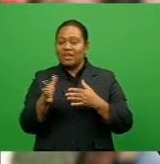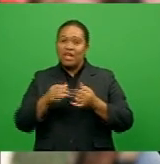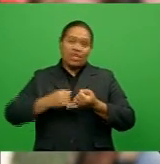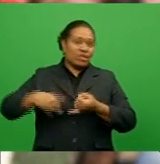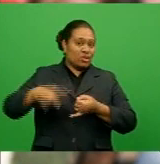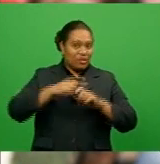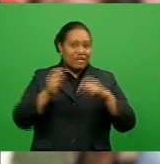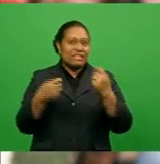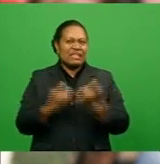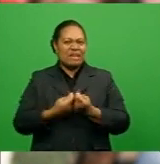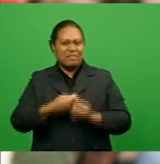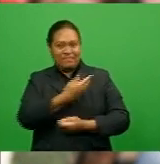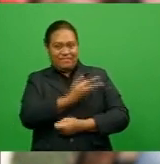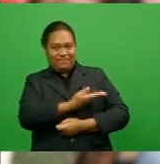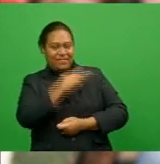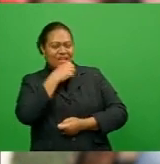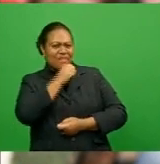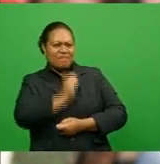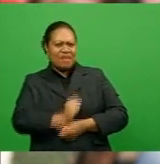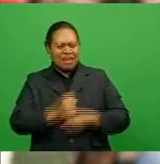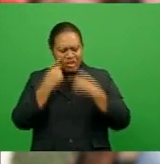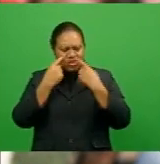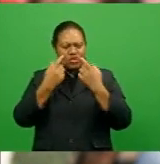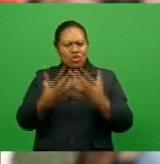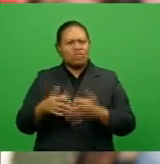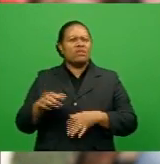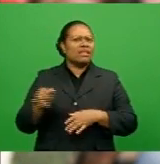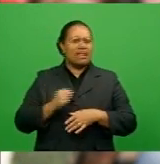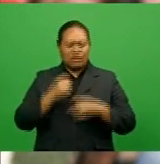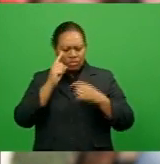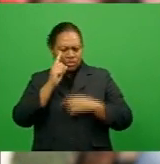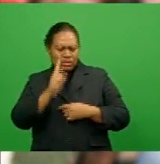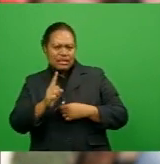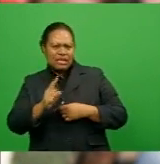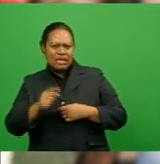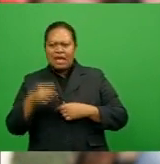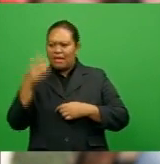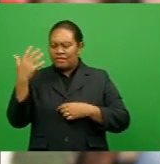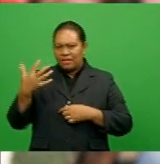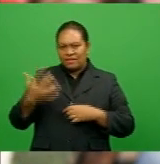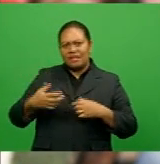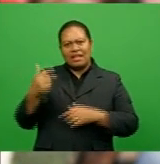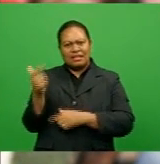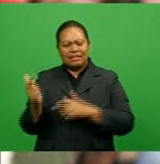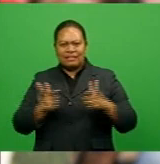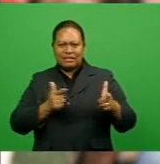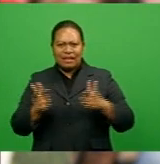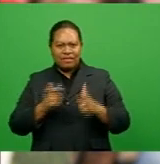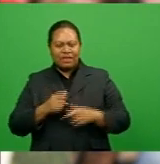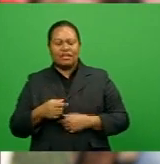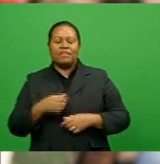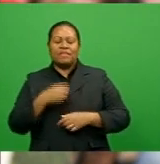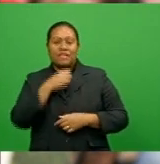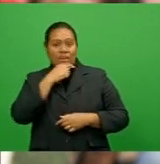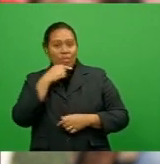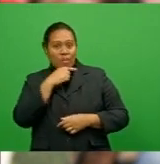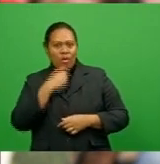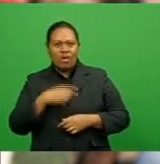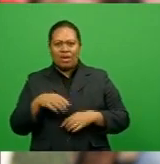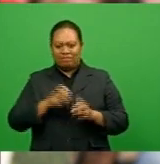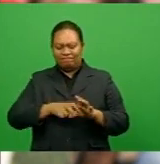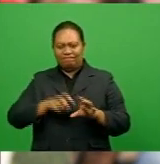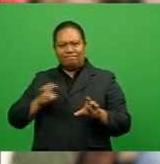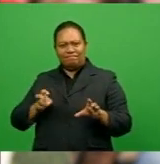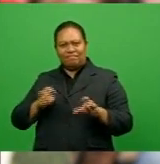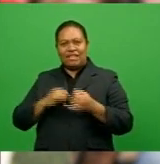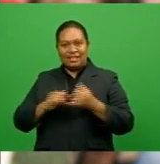Tani Alisson Rumu has proven he also has what it takes to excel in sevens. The talented 20-year-old took a break from the Skipper Cup